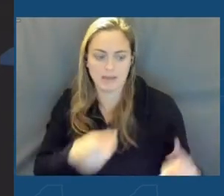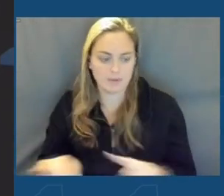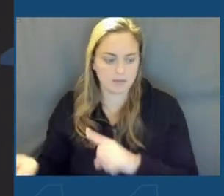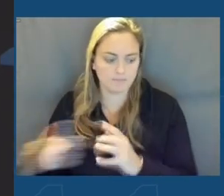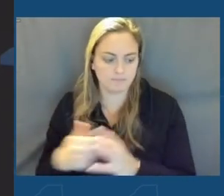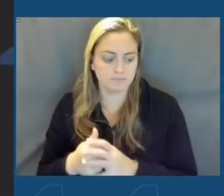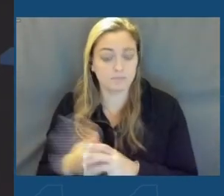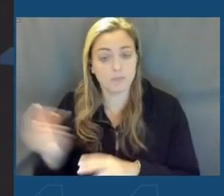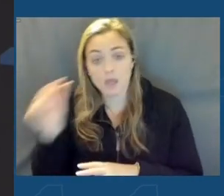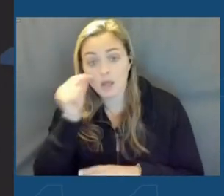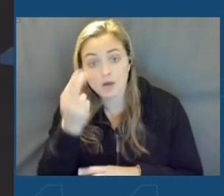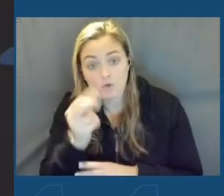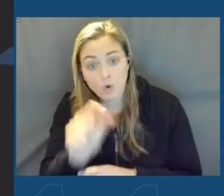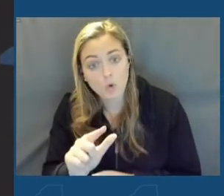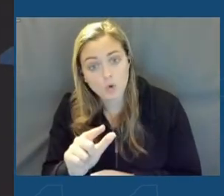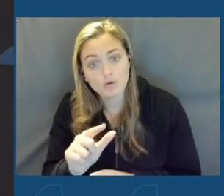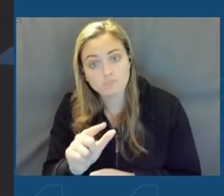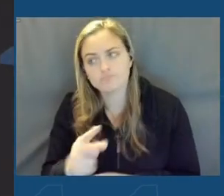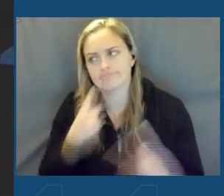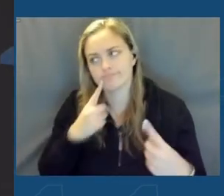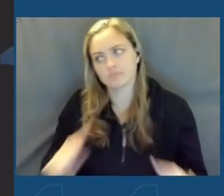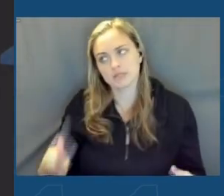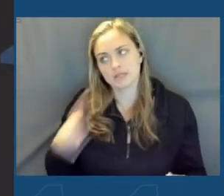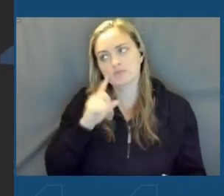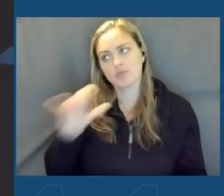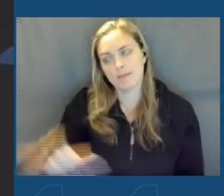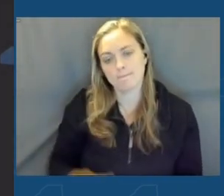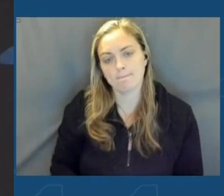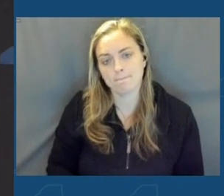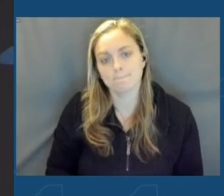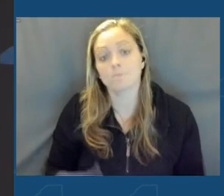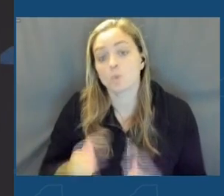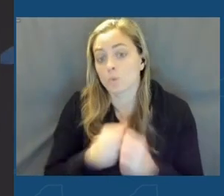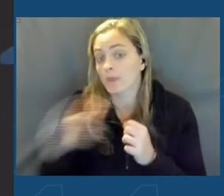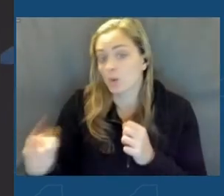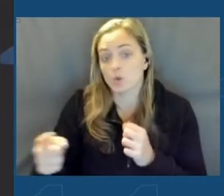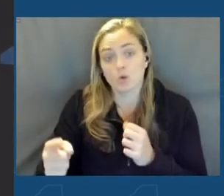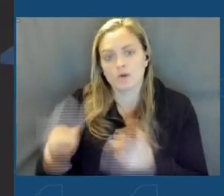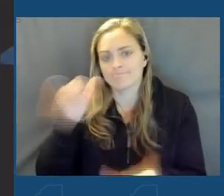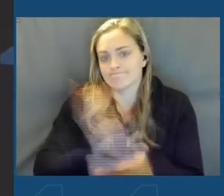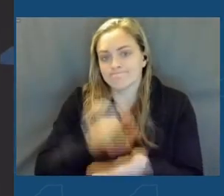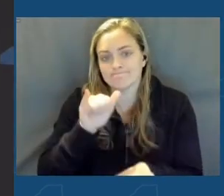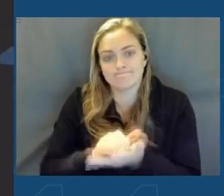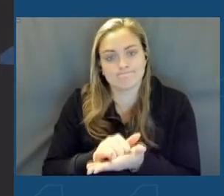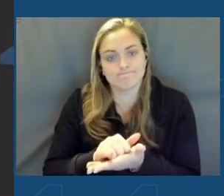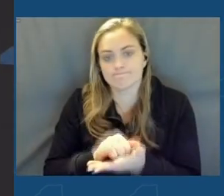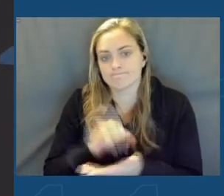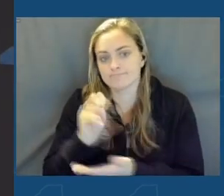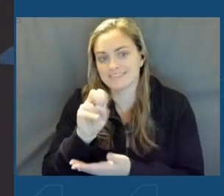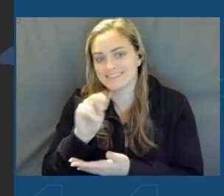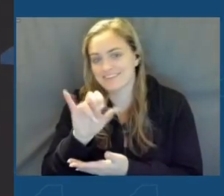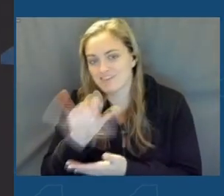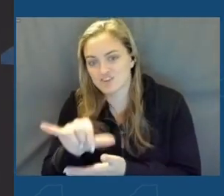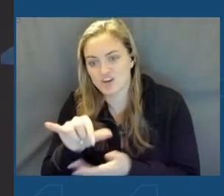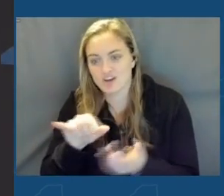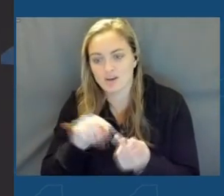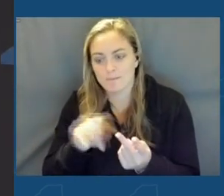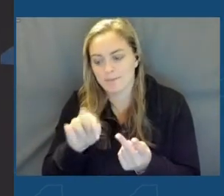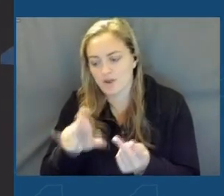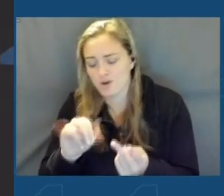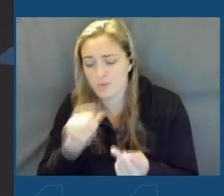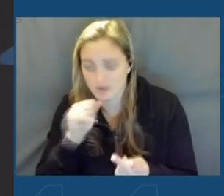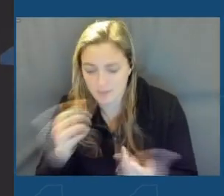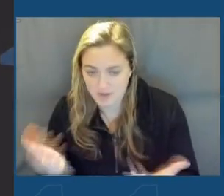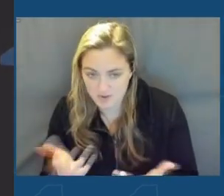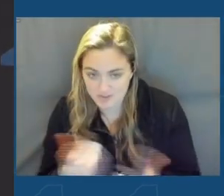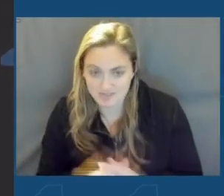And Governor Hochul, you did just that. And without that, I can assure you, Sanjay and Micron would not be here as I